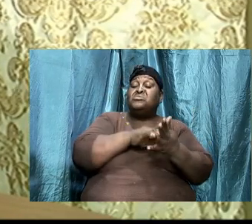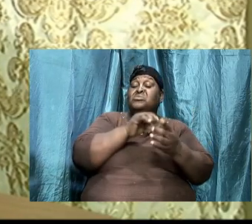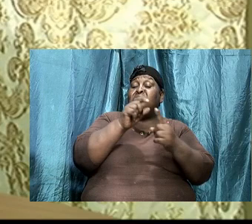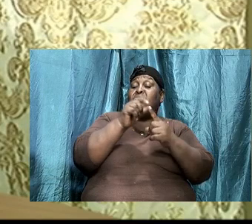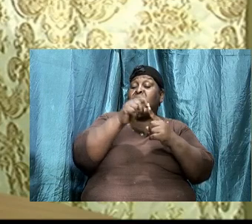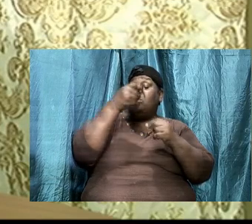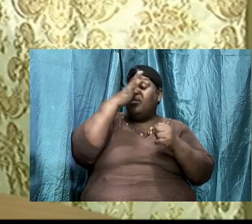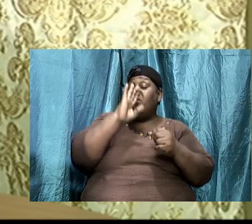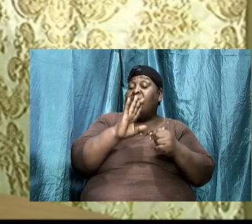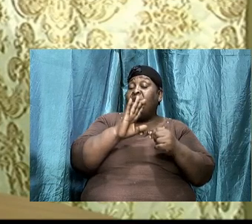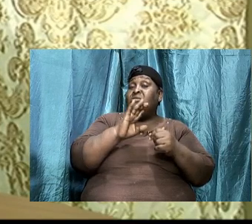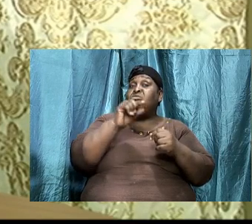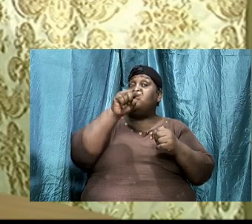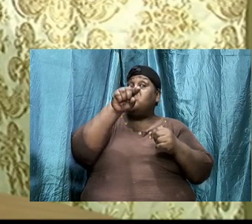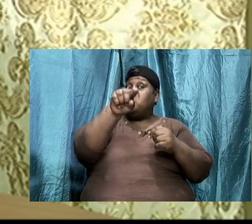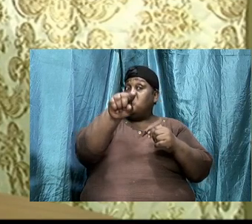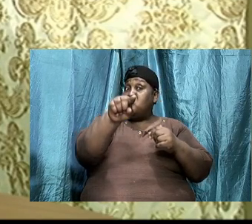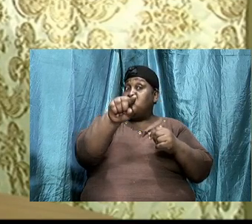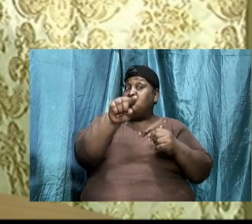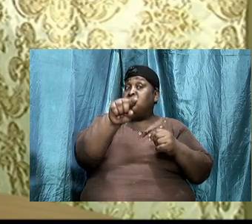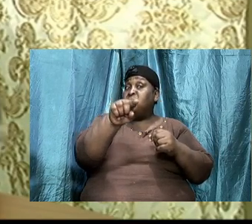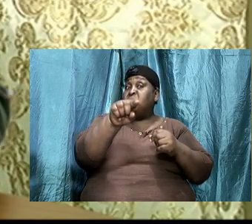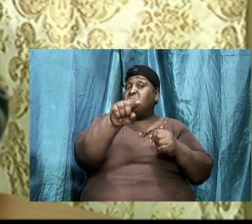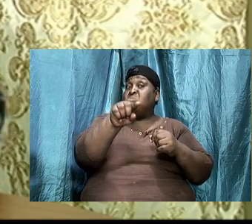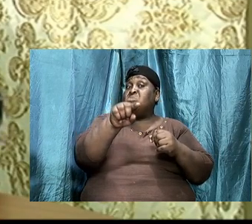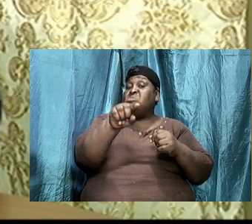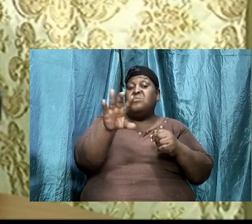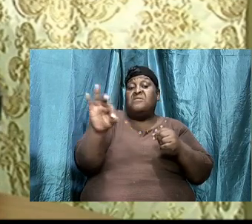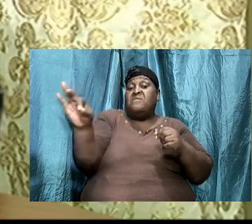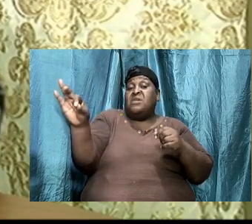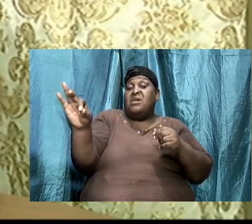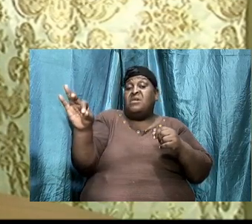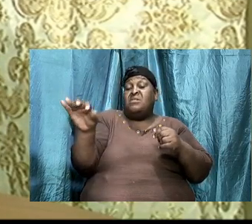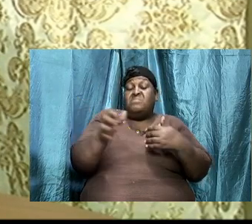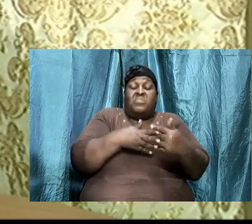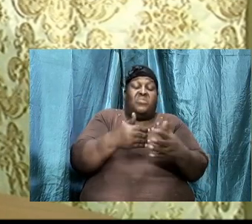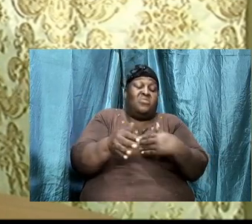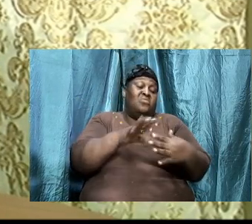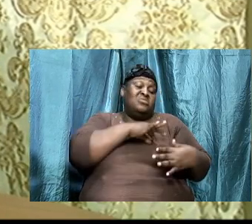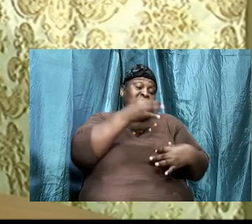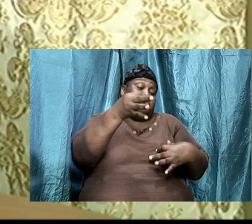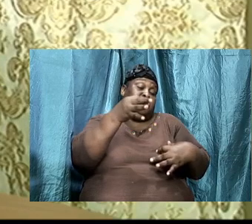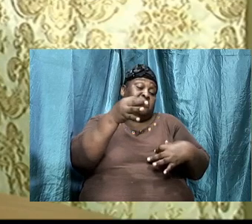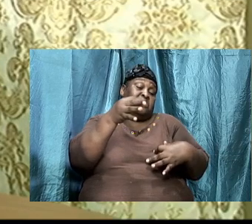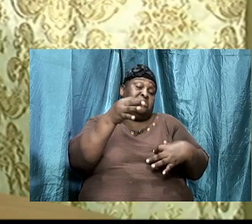out that though the spirit will trouble your conscience,